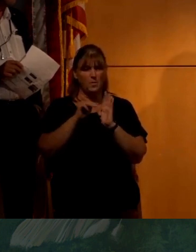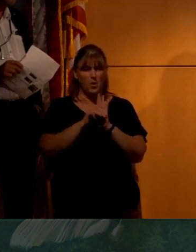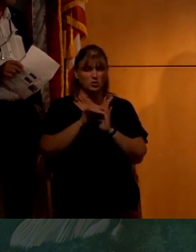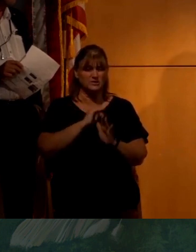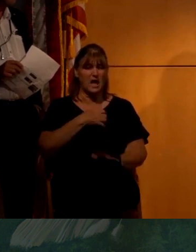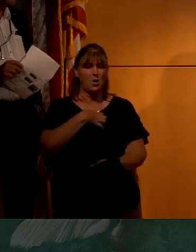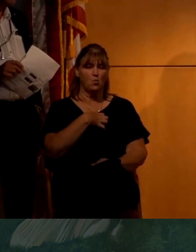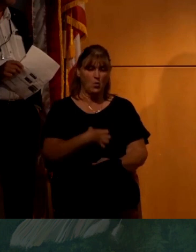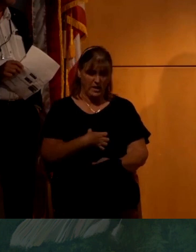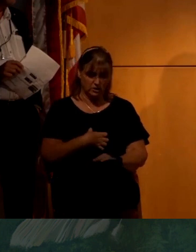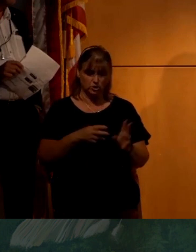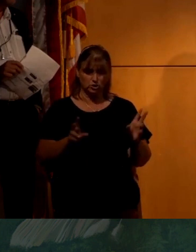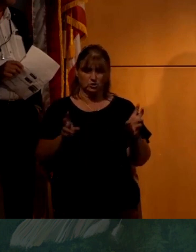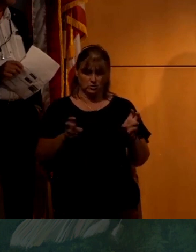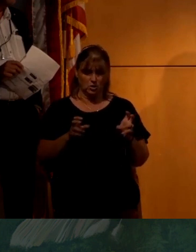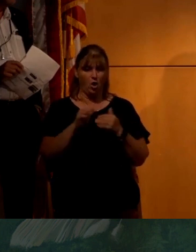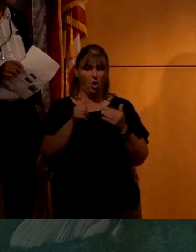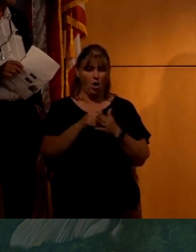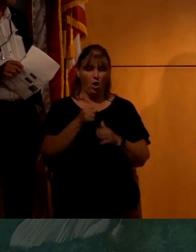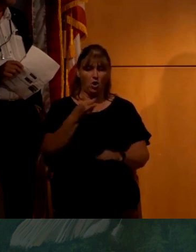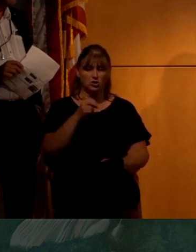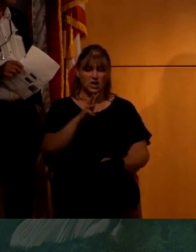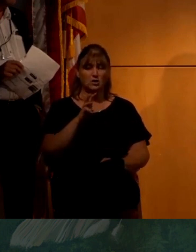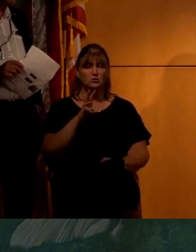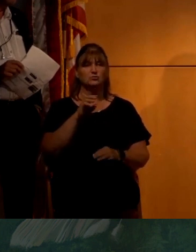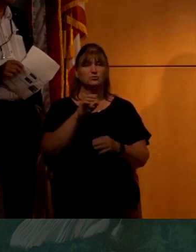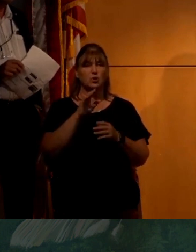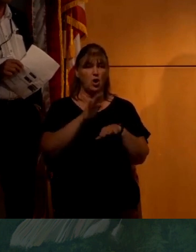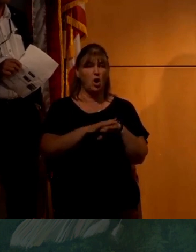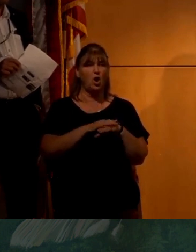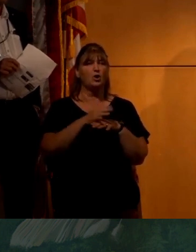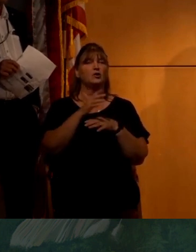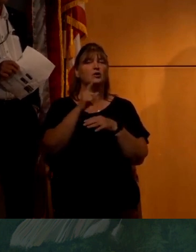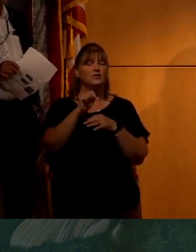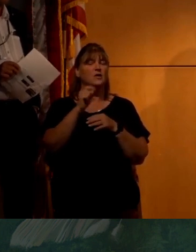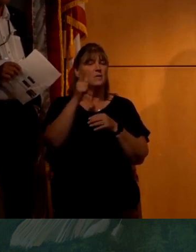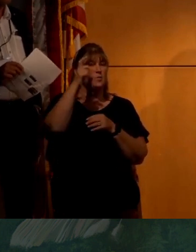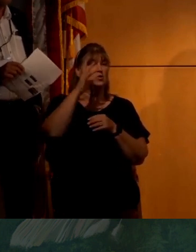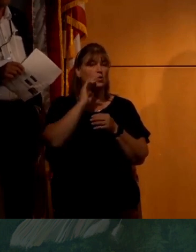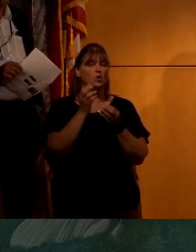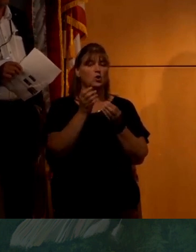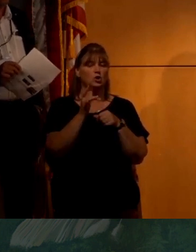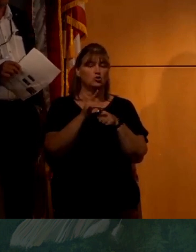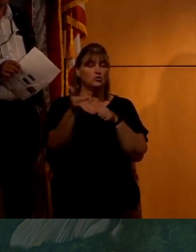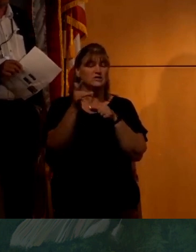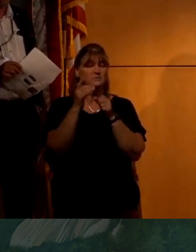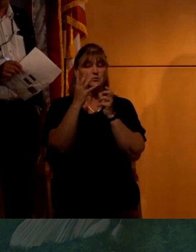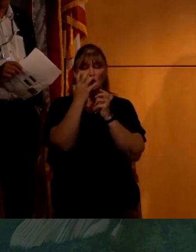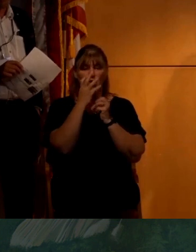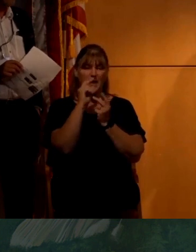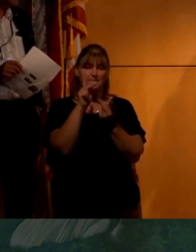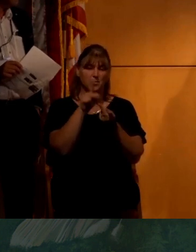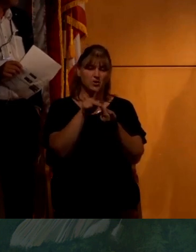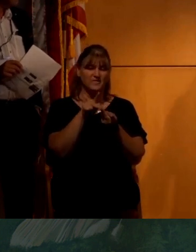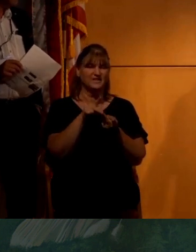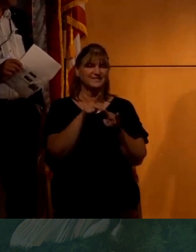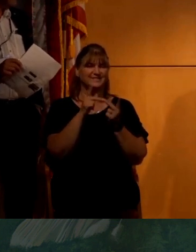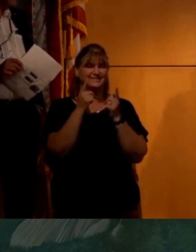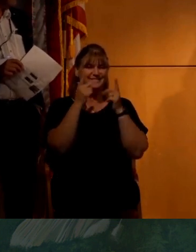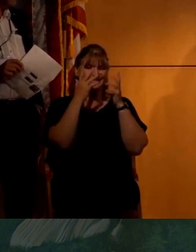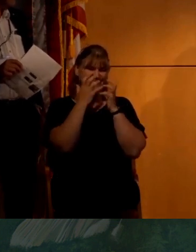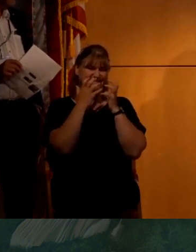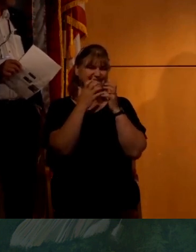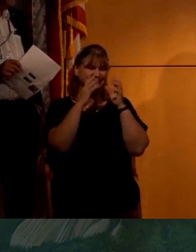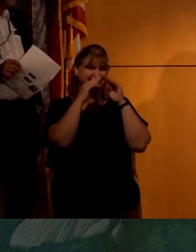wish in quotes, all shadows on the moon were crisp, dark, and perfect smiley face. Yeah. Um,